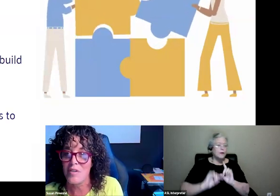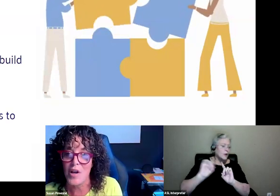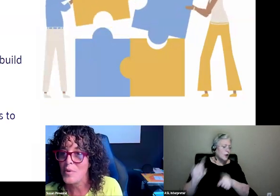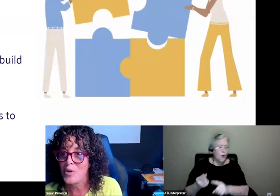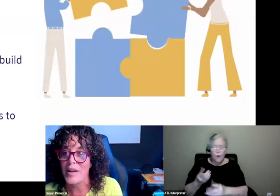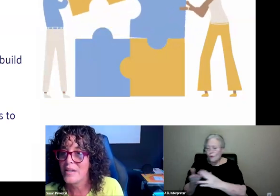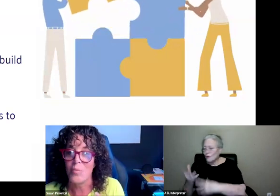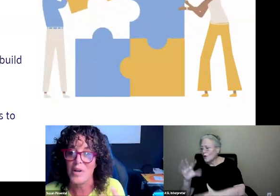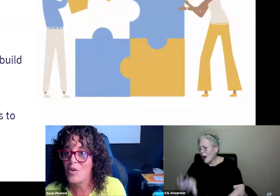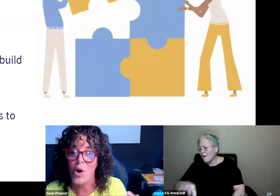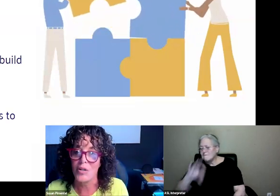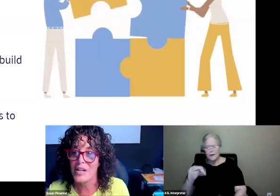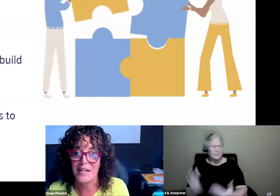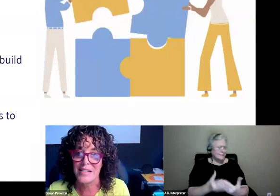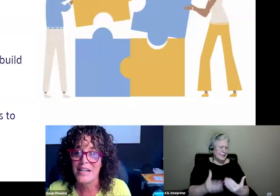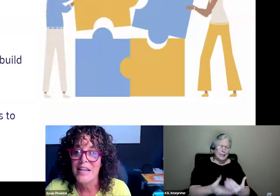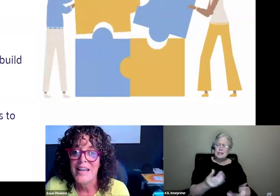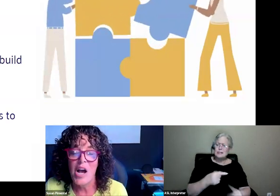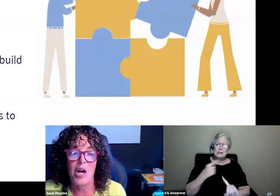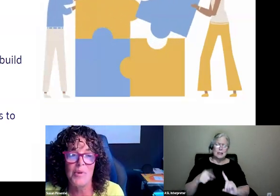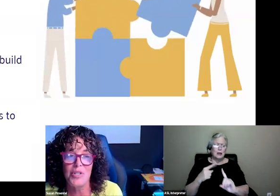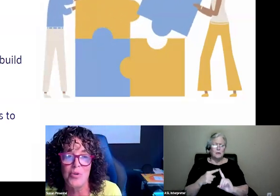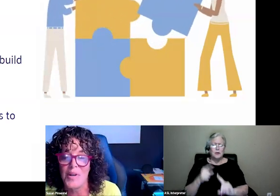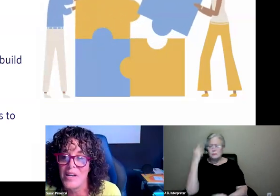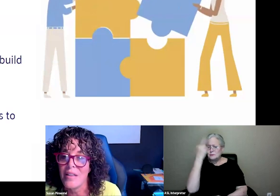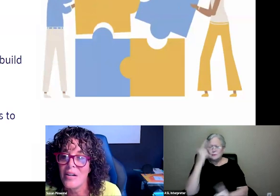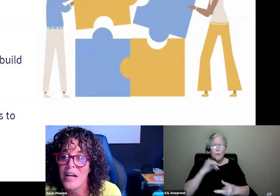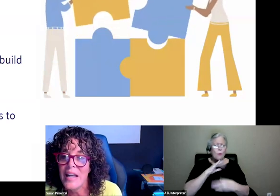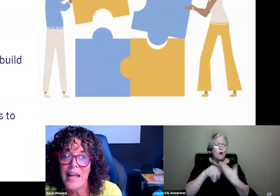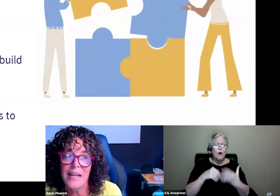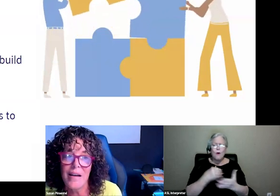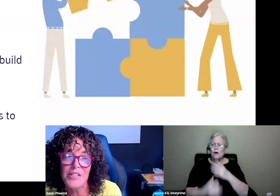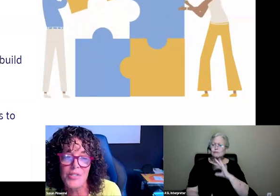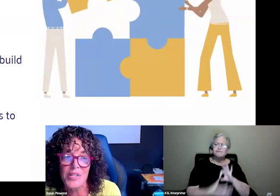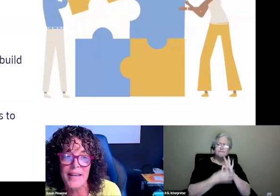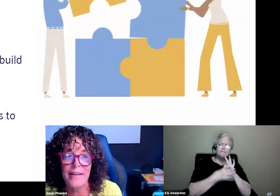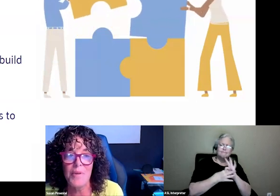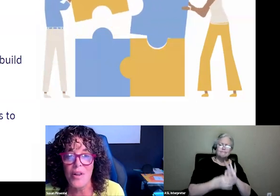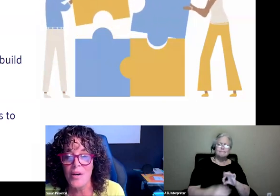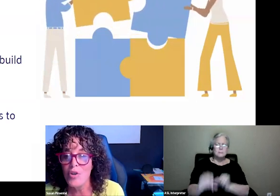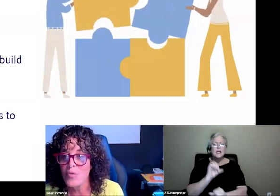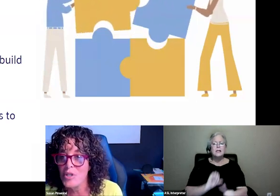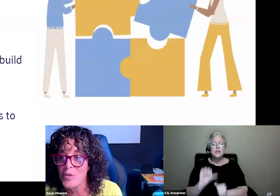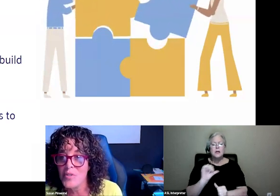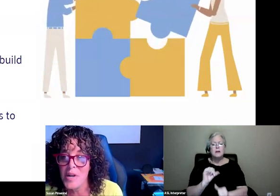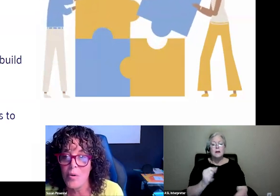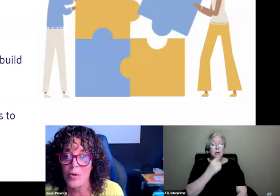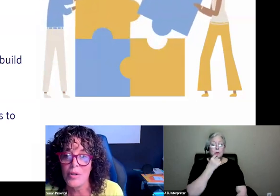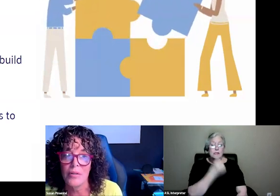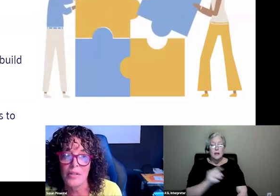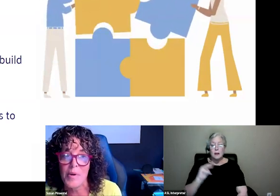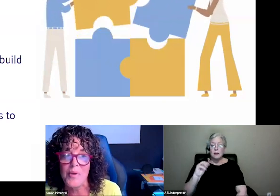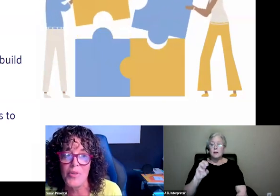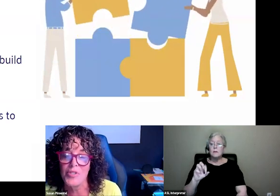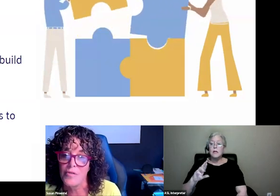vocabulary development or writing or whatever, all connected to one another. And I would just say, that, Meredith, I don't know if we're going to do this now